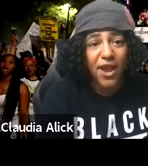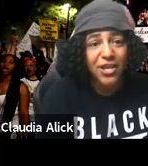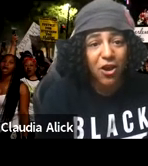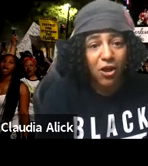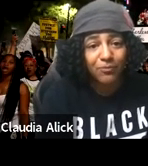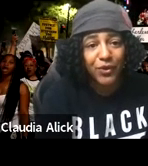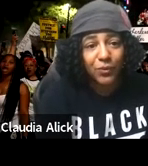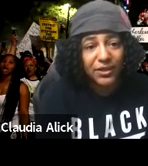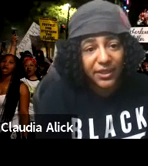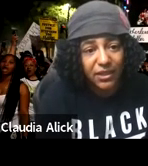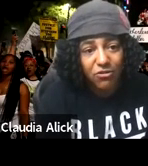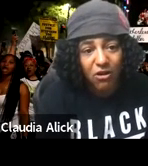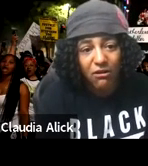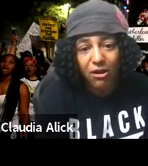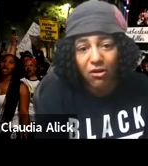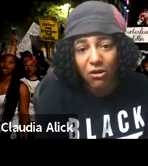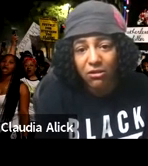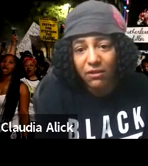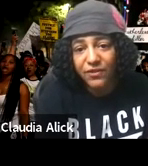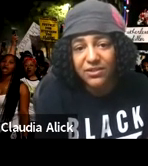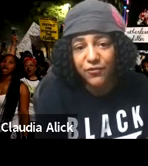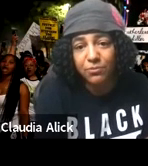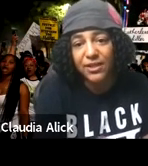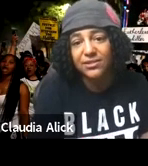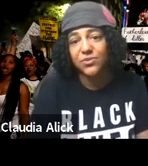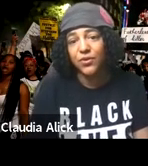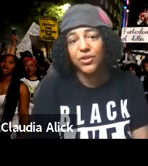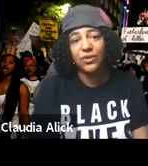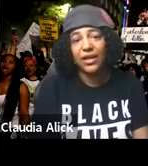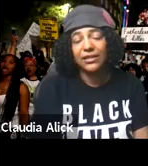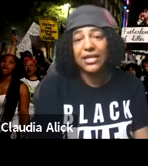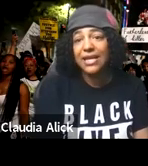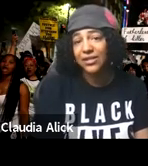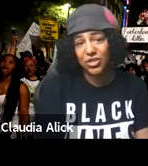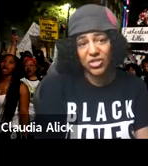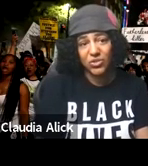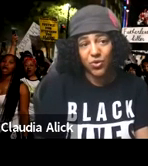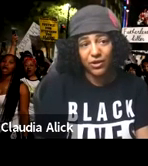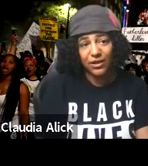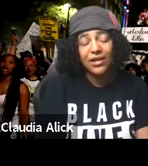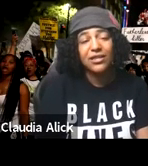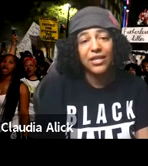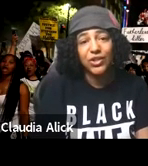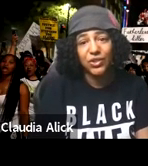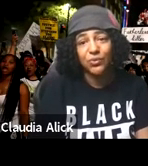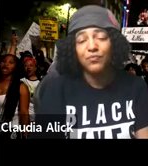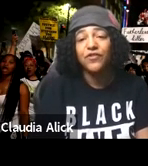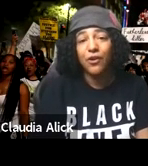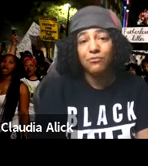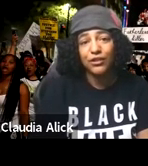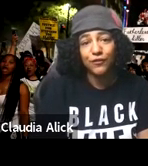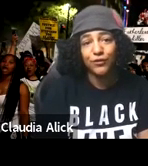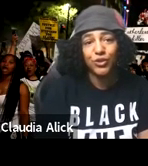All right, y'all. Well, here are all of the different places where you can connect to this work. Thank you